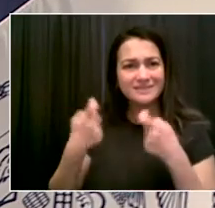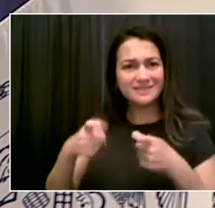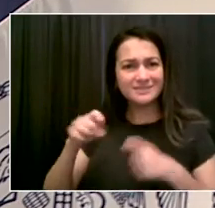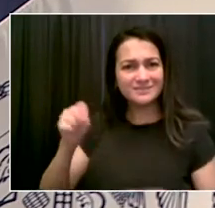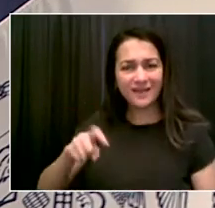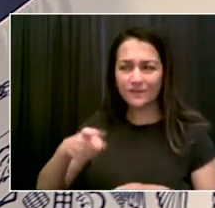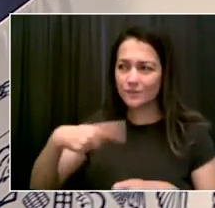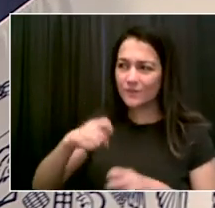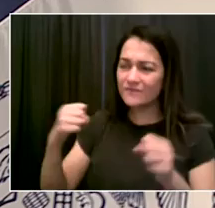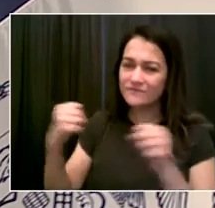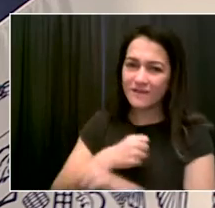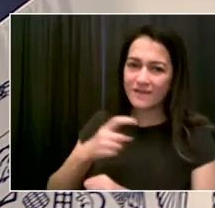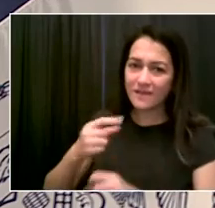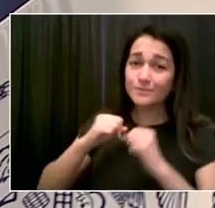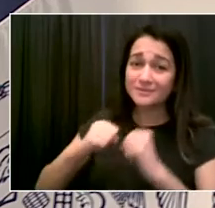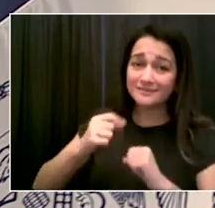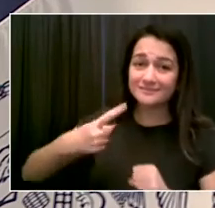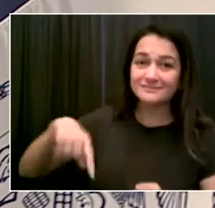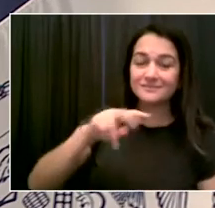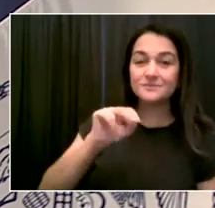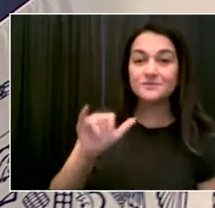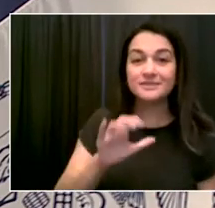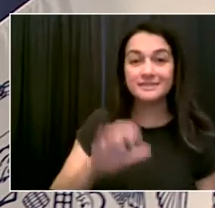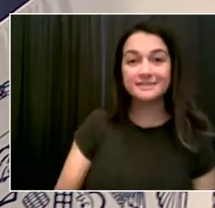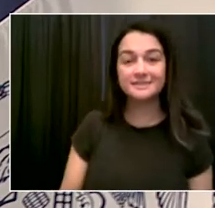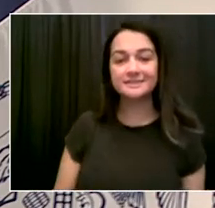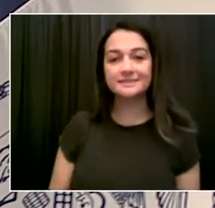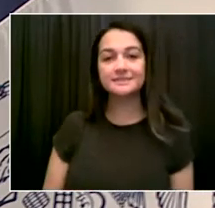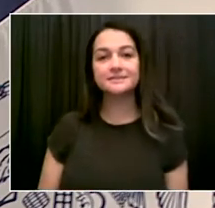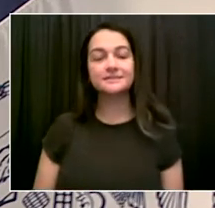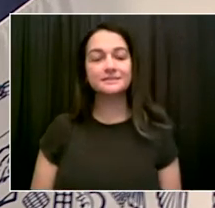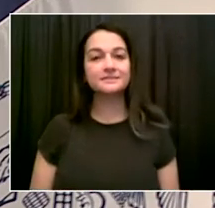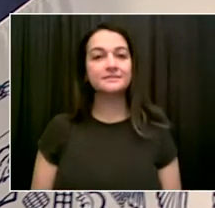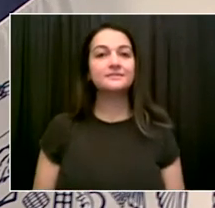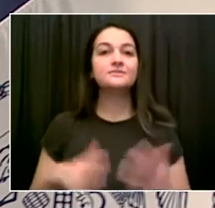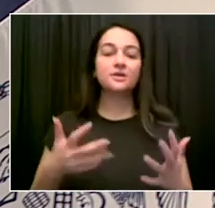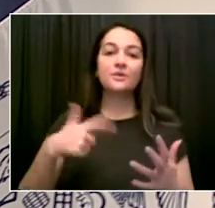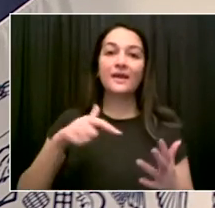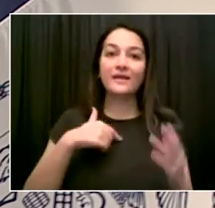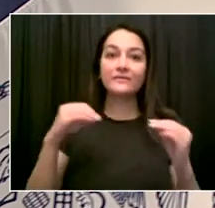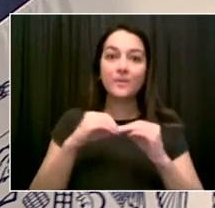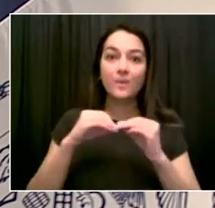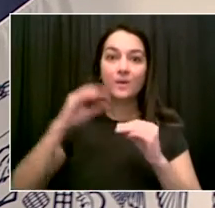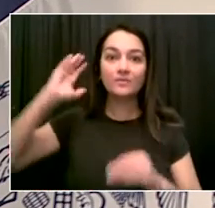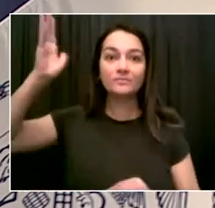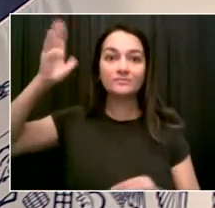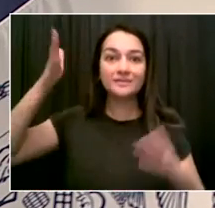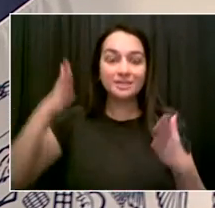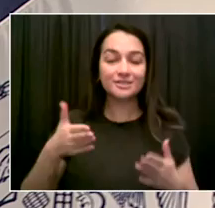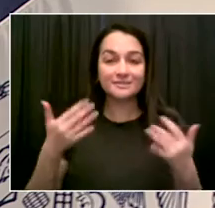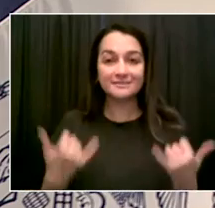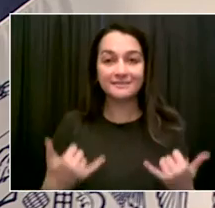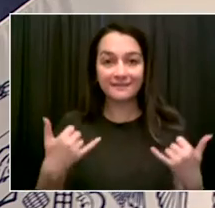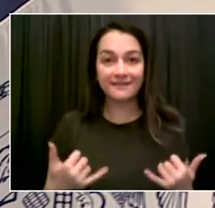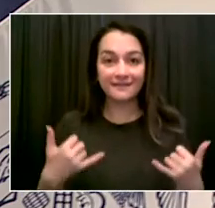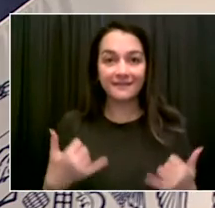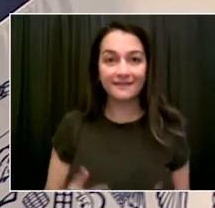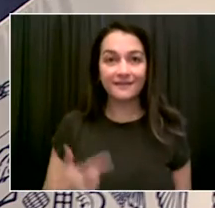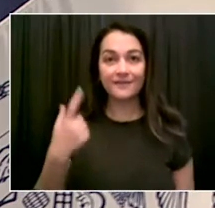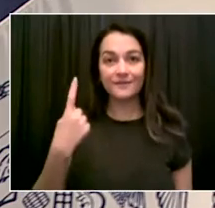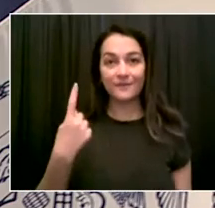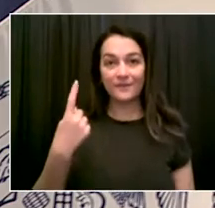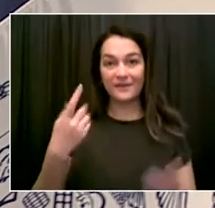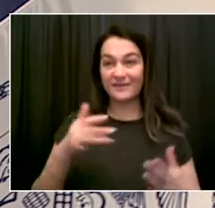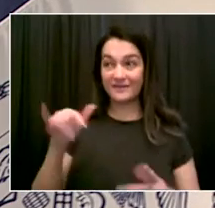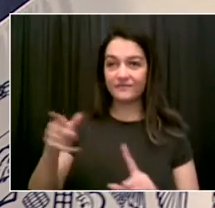Everyone, I want you to hear from some other leaders who care deeply about this. And one of them was yesterday at City Hall, and we were talking, and he said, you know,